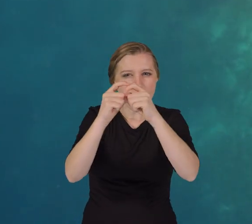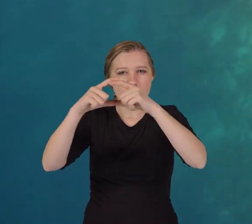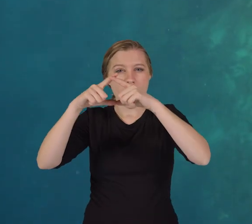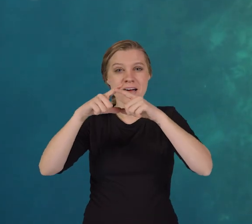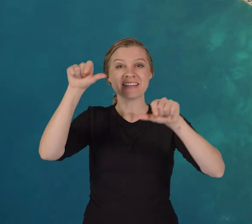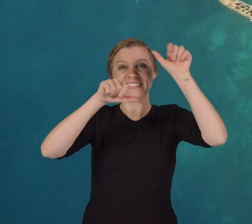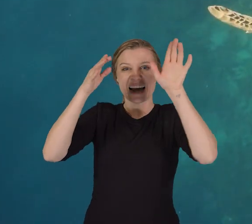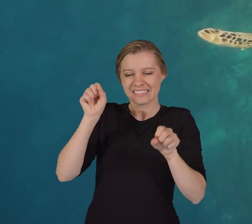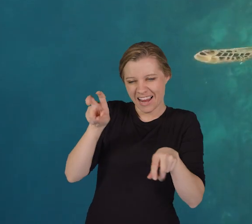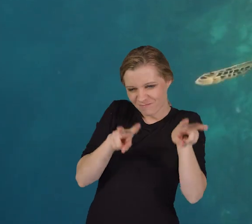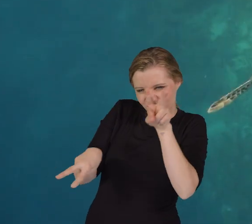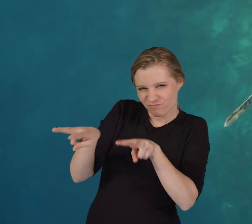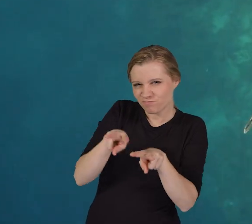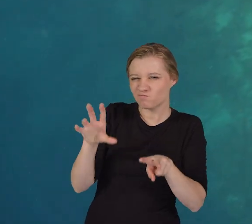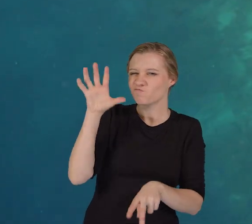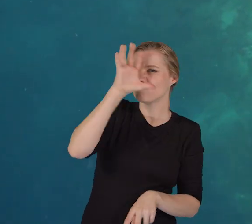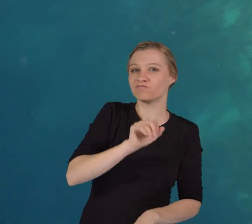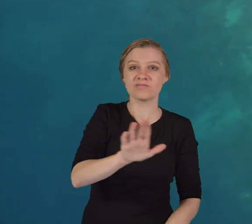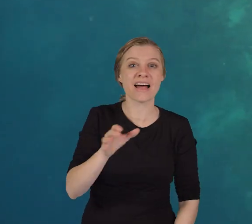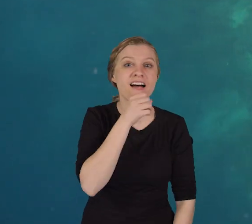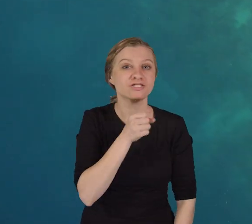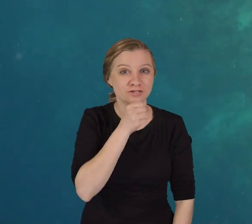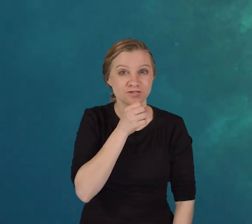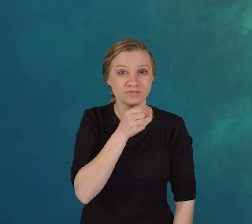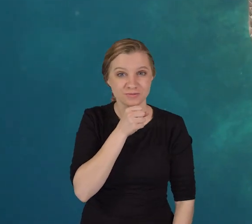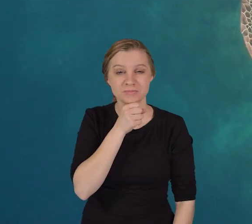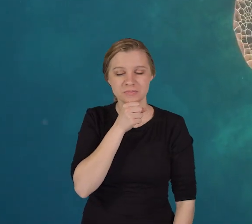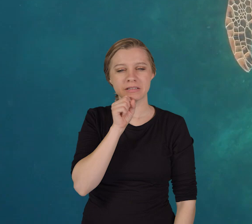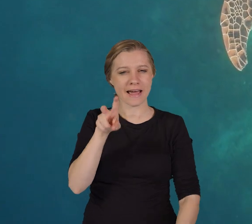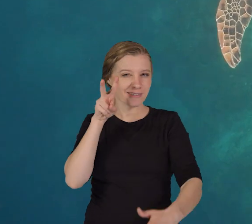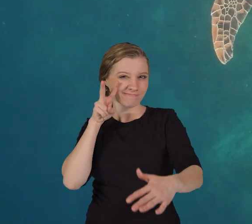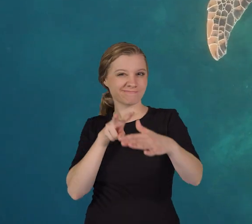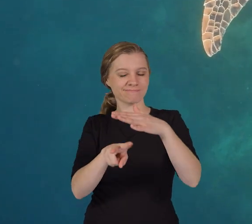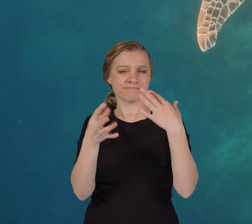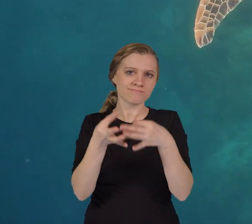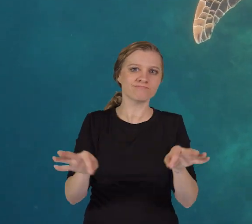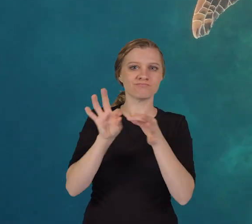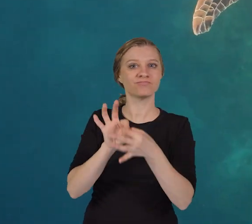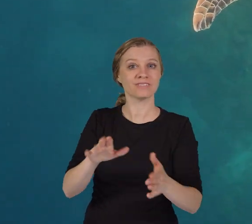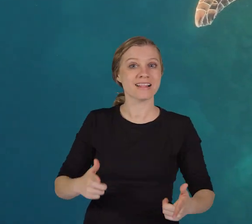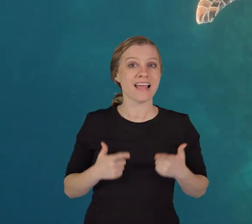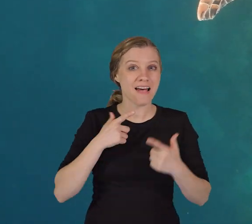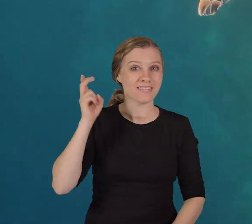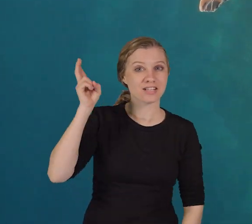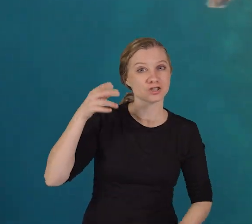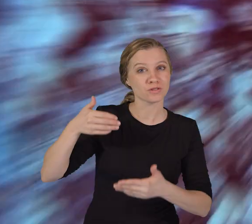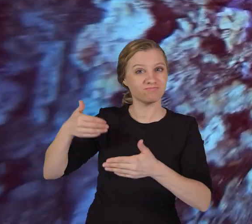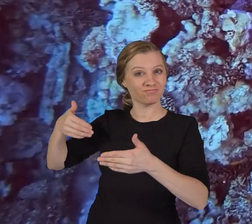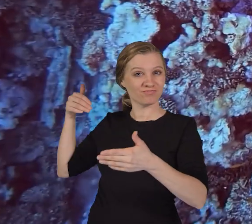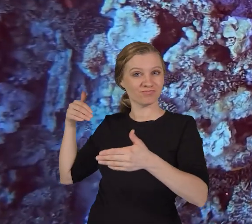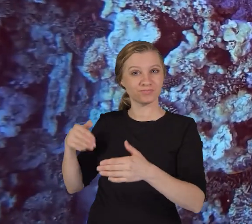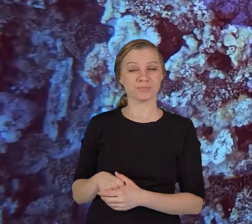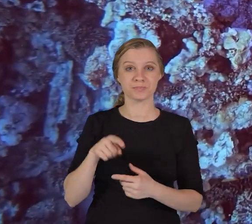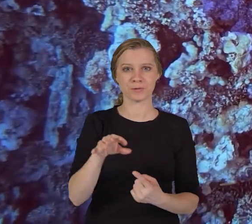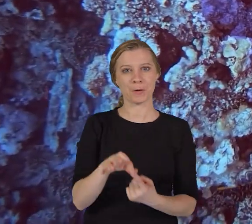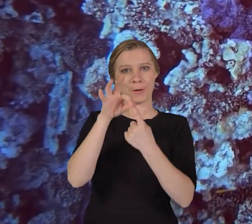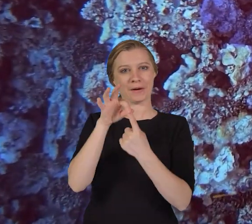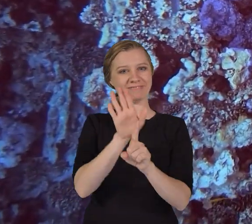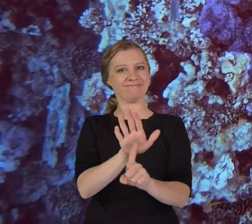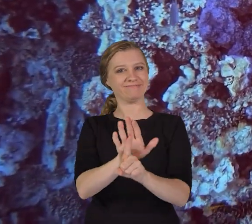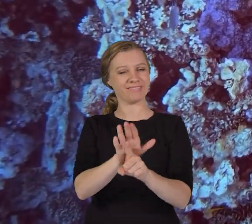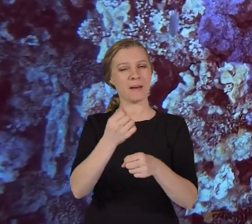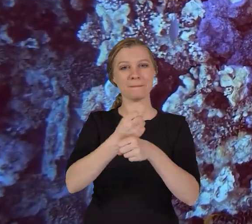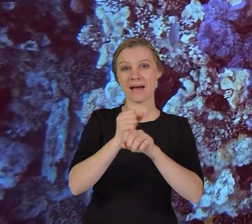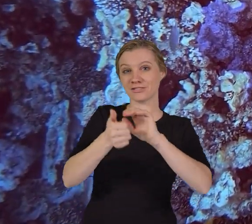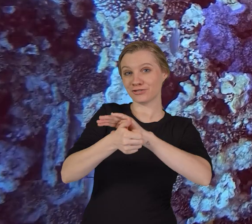Scientists can use them to estimate a turtle's age, providing valuable insight into their life history. This unique feature